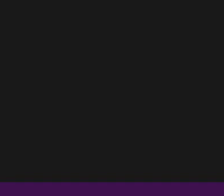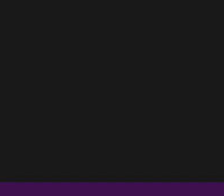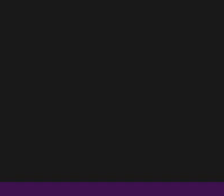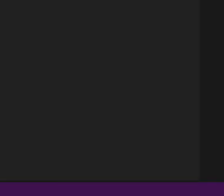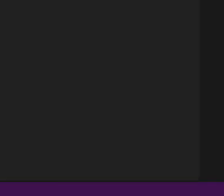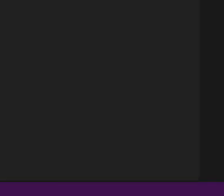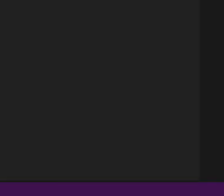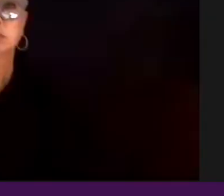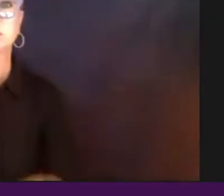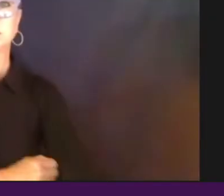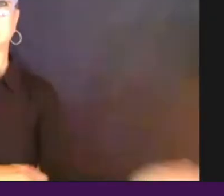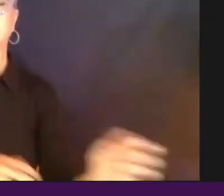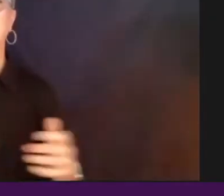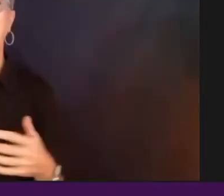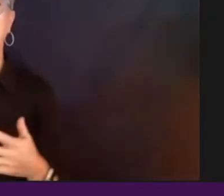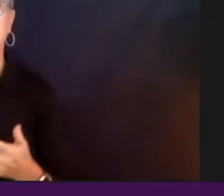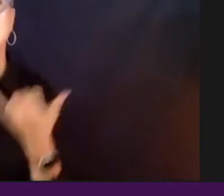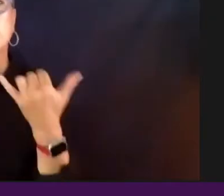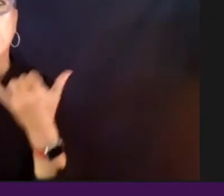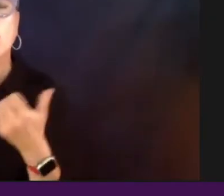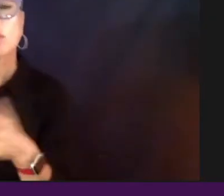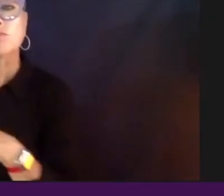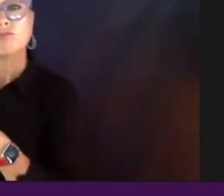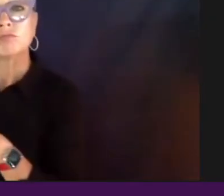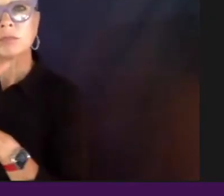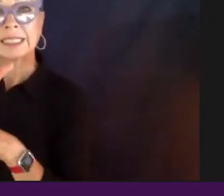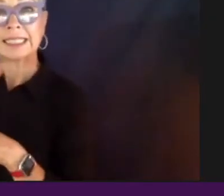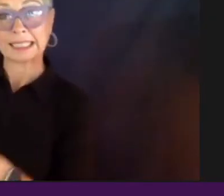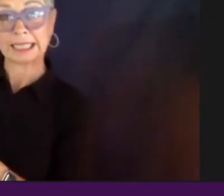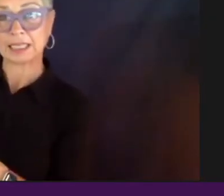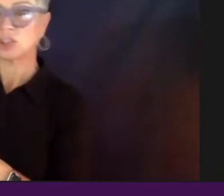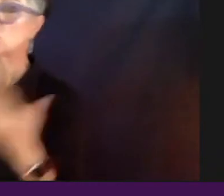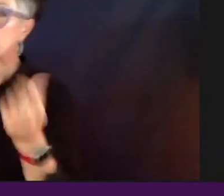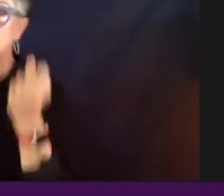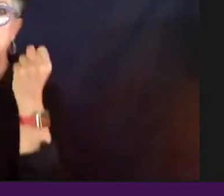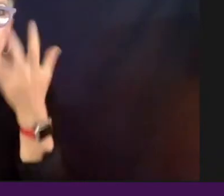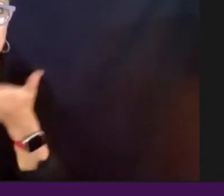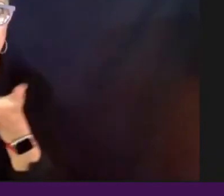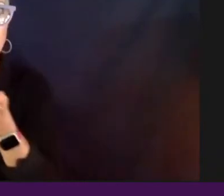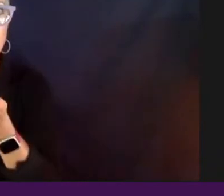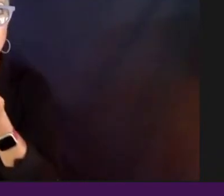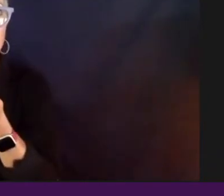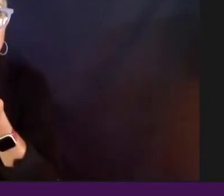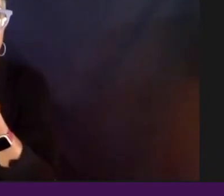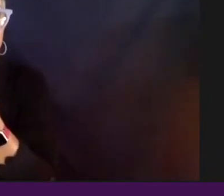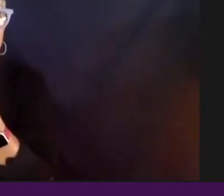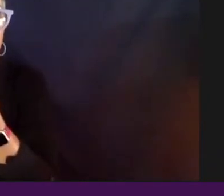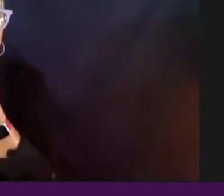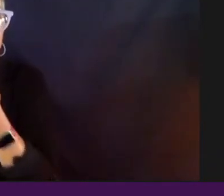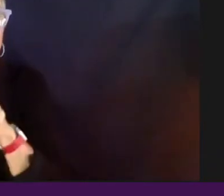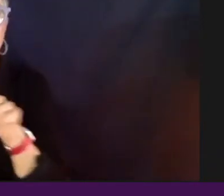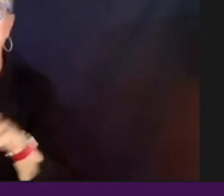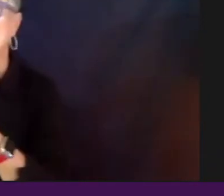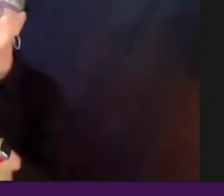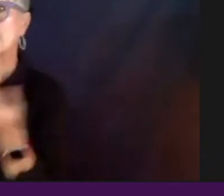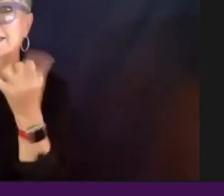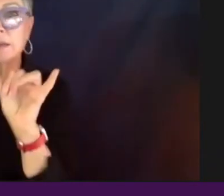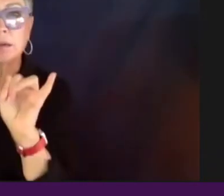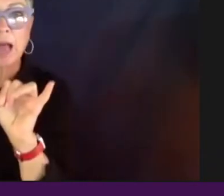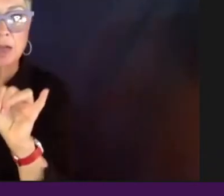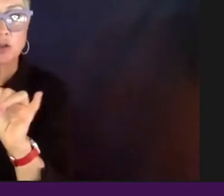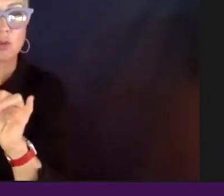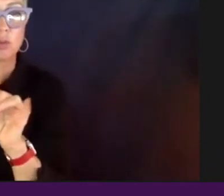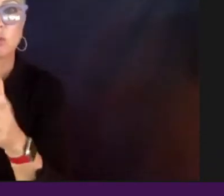mean, you had all, all, all the, the funders there and yet Chris still had to come in and help at the back end, uh,